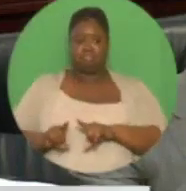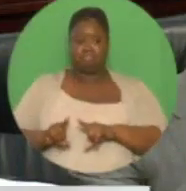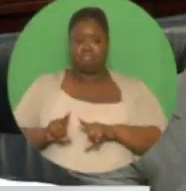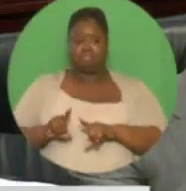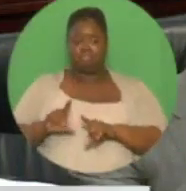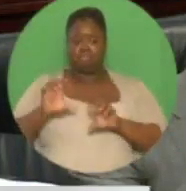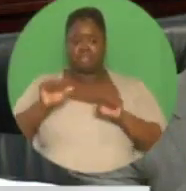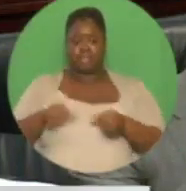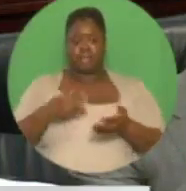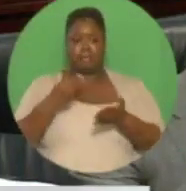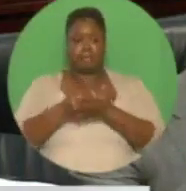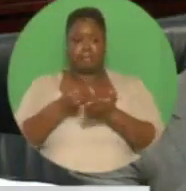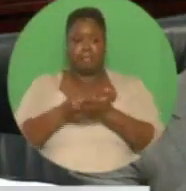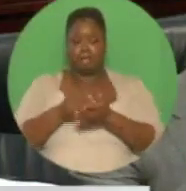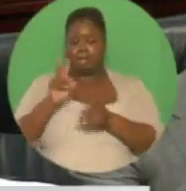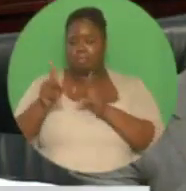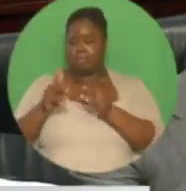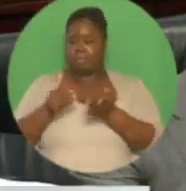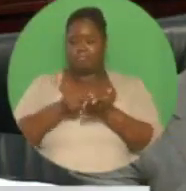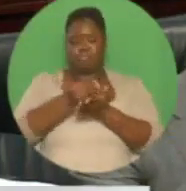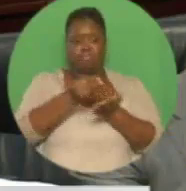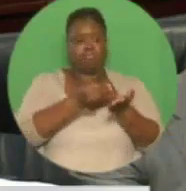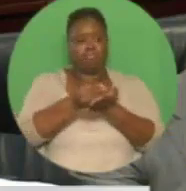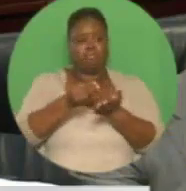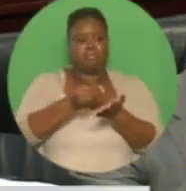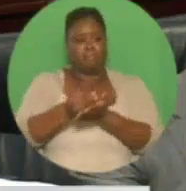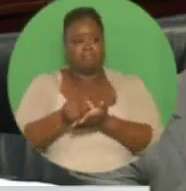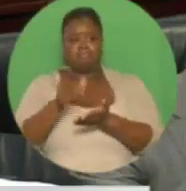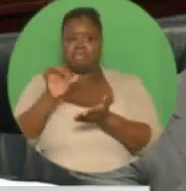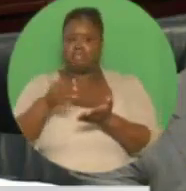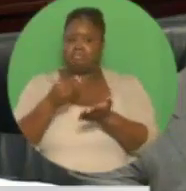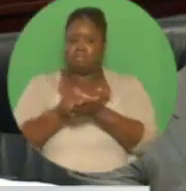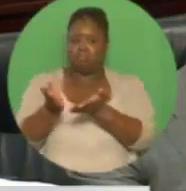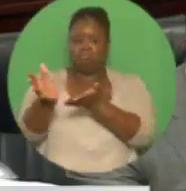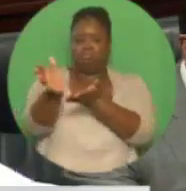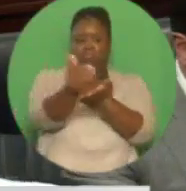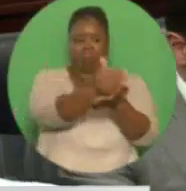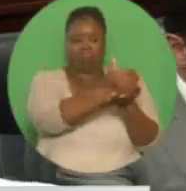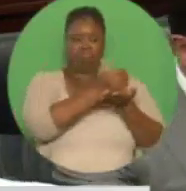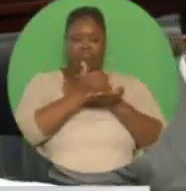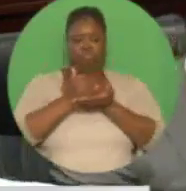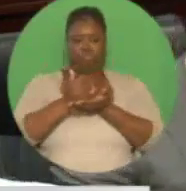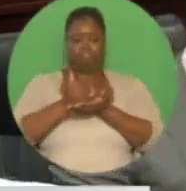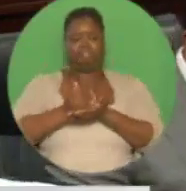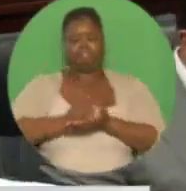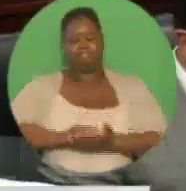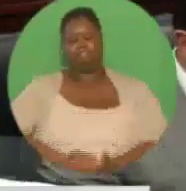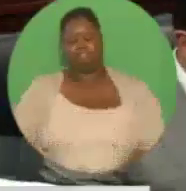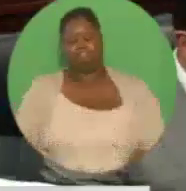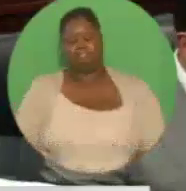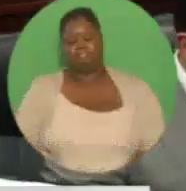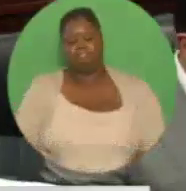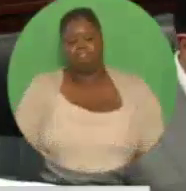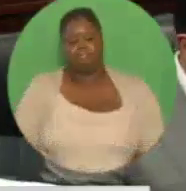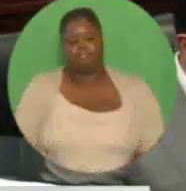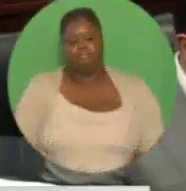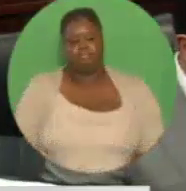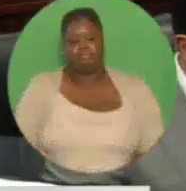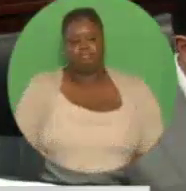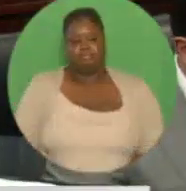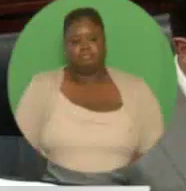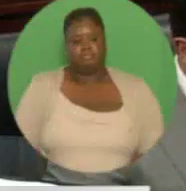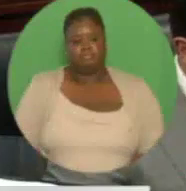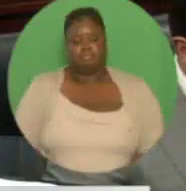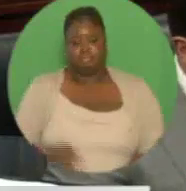these artists will now have the opportunity to perform before larger audiences and undertake appropriate tours. In light of its